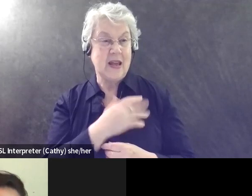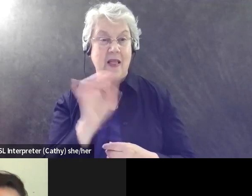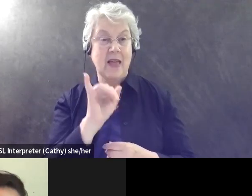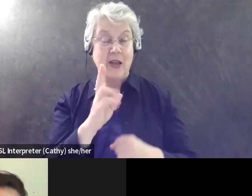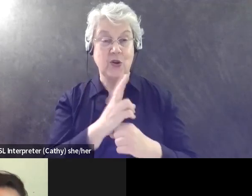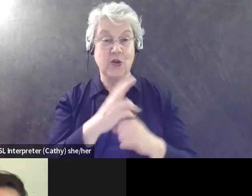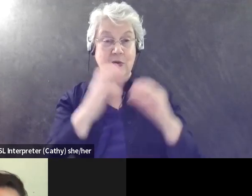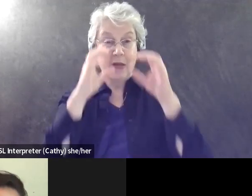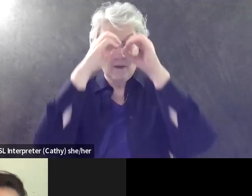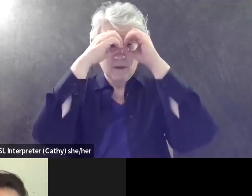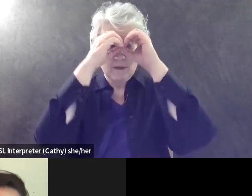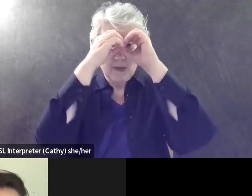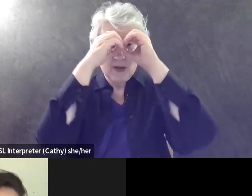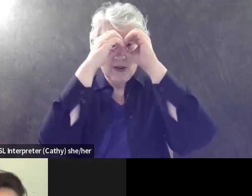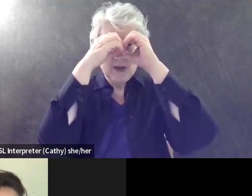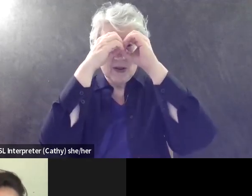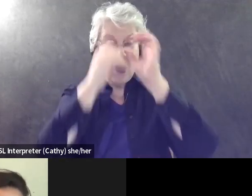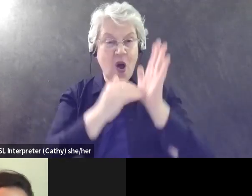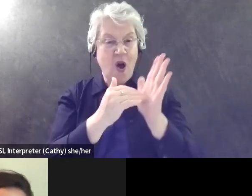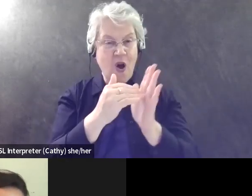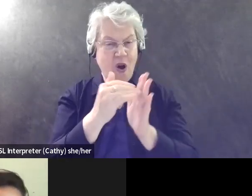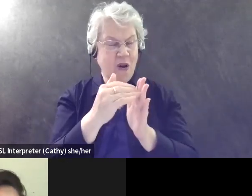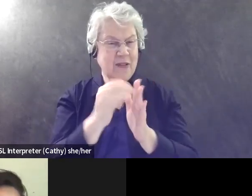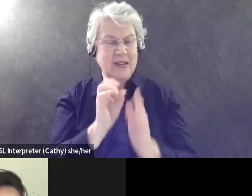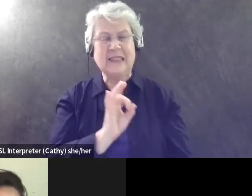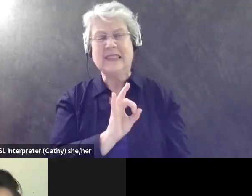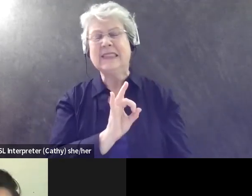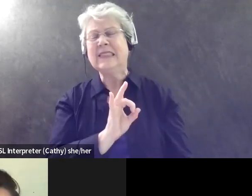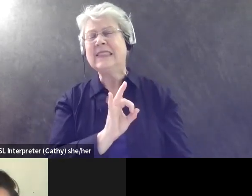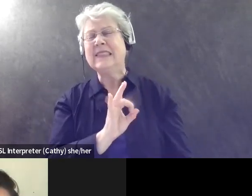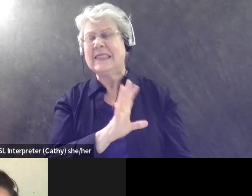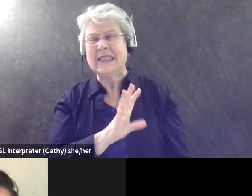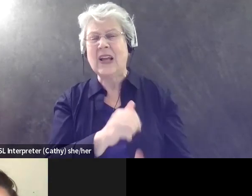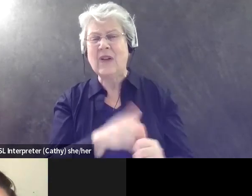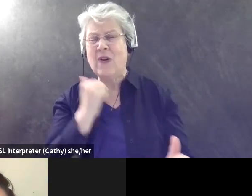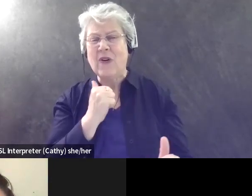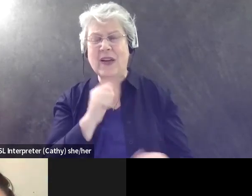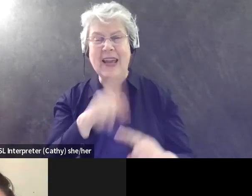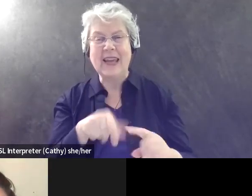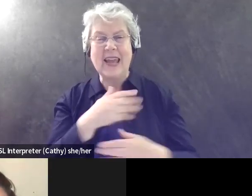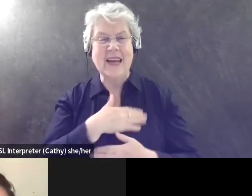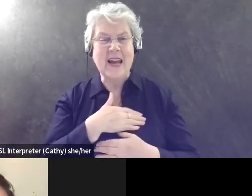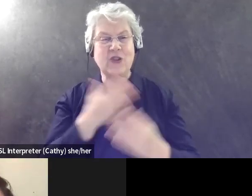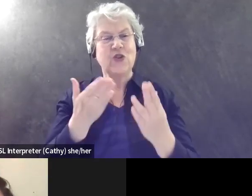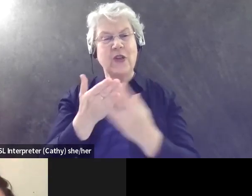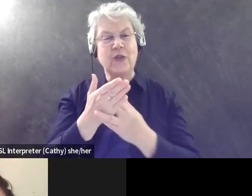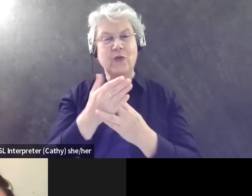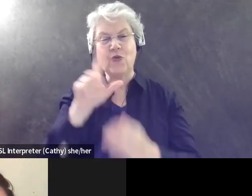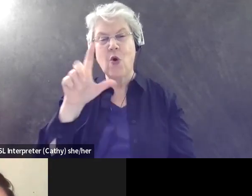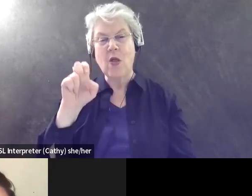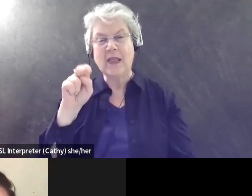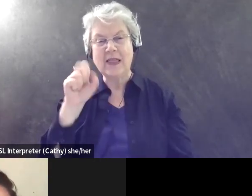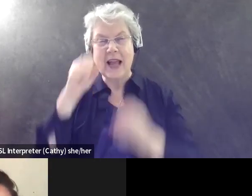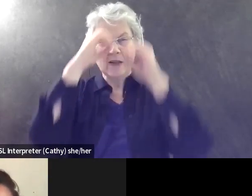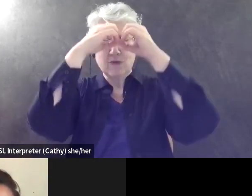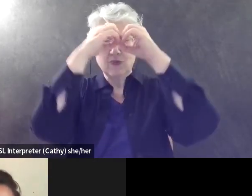is, um, this oftentimes unbearable, so he cannot enjoy birds through lens at all.